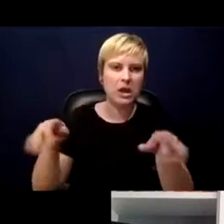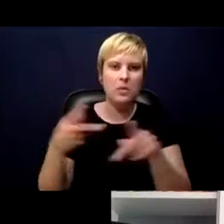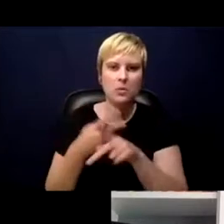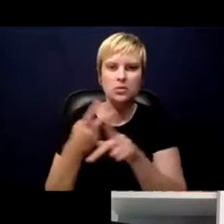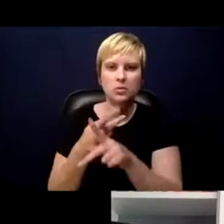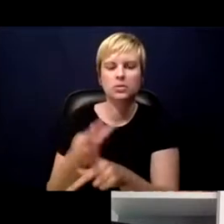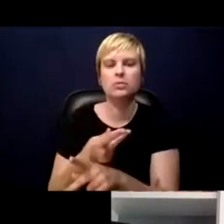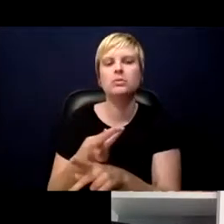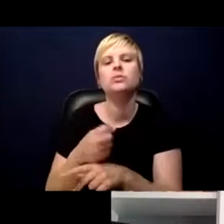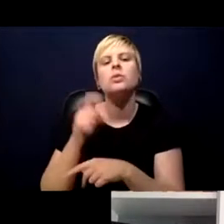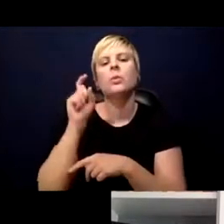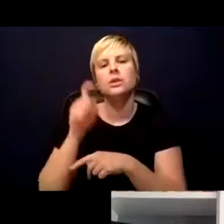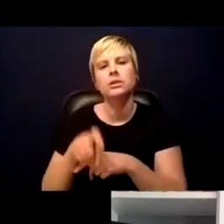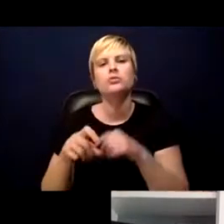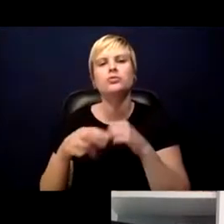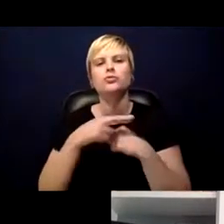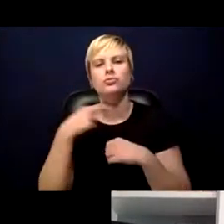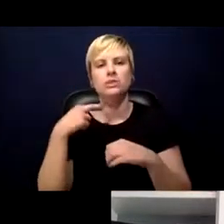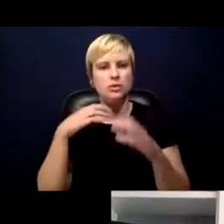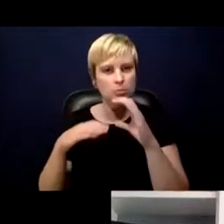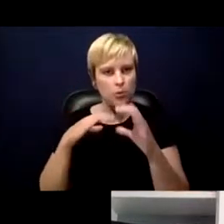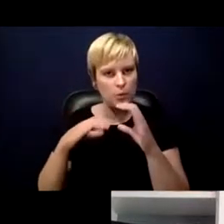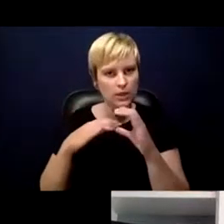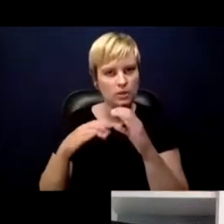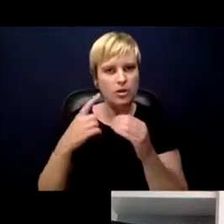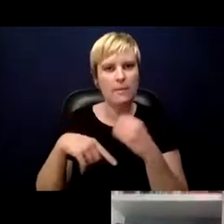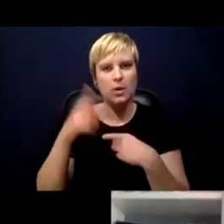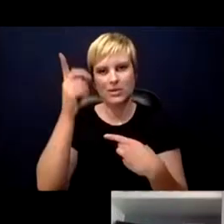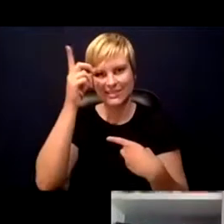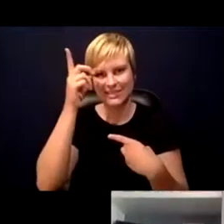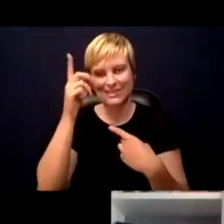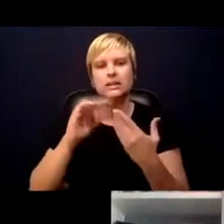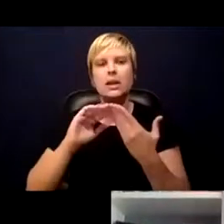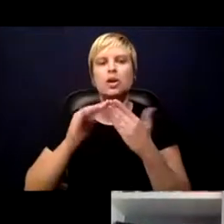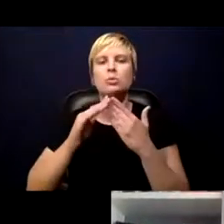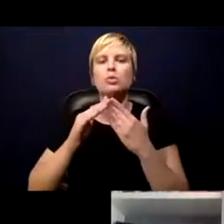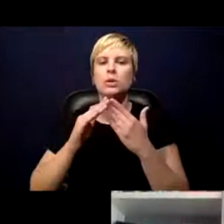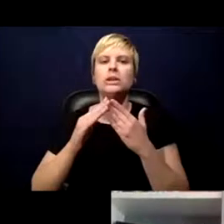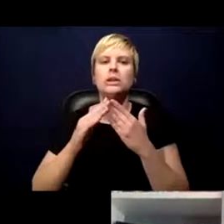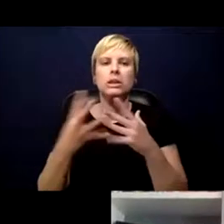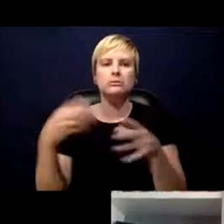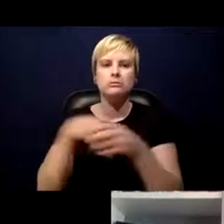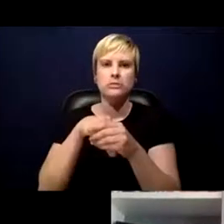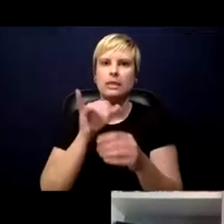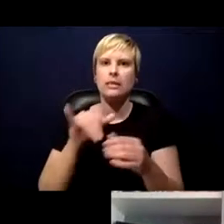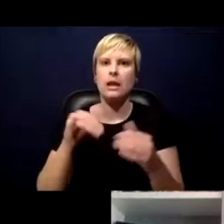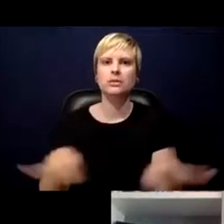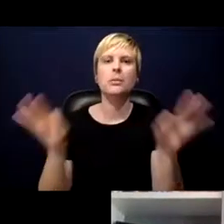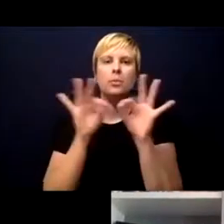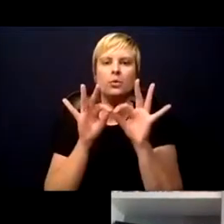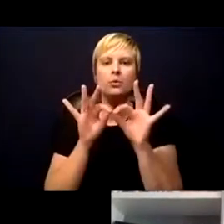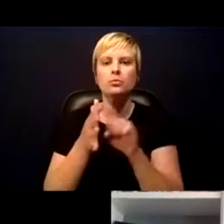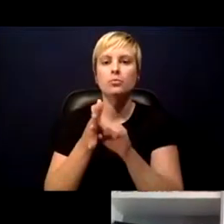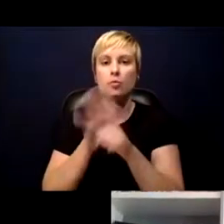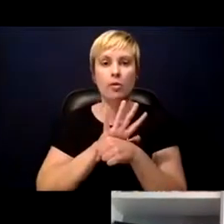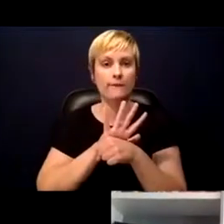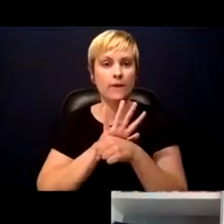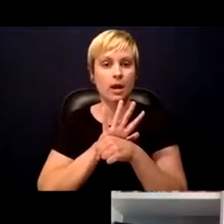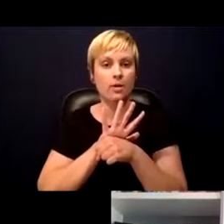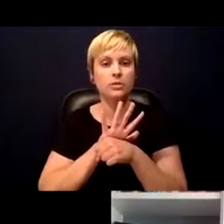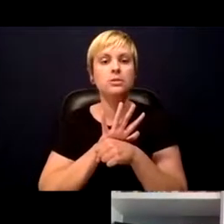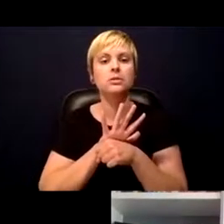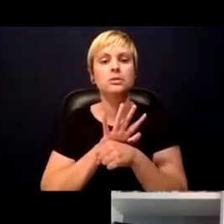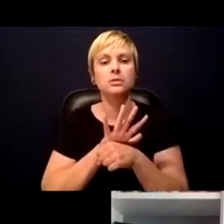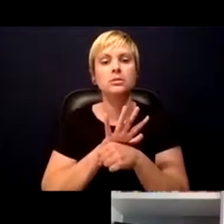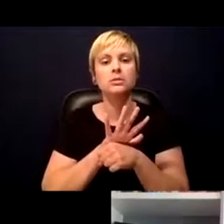risk communication about the disease and community engagement. That is critical. In COVID-19, though the